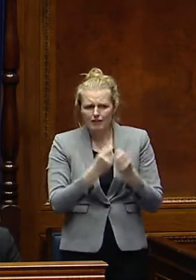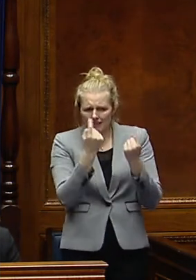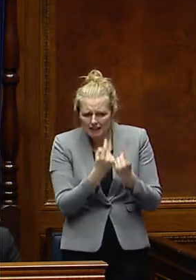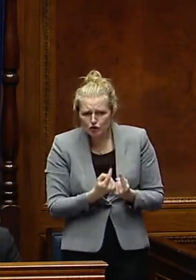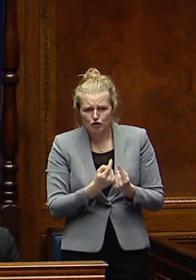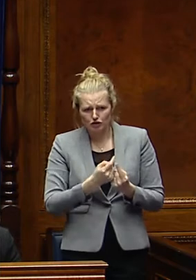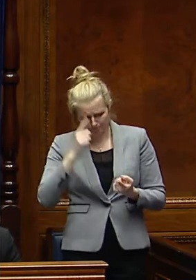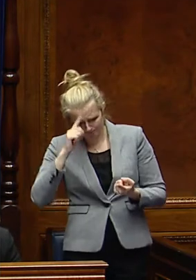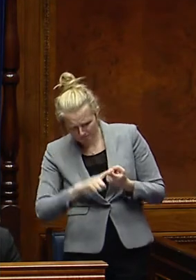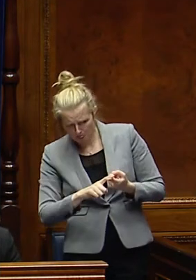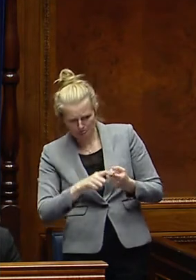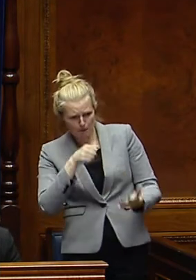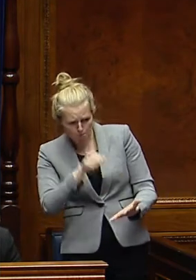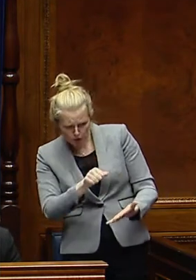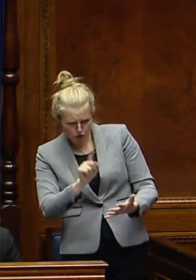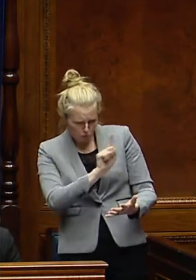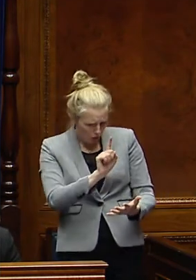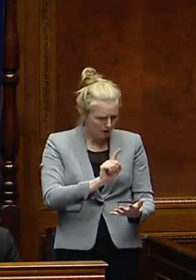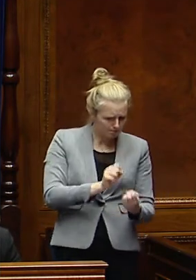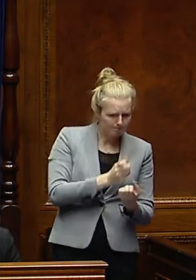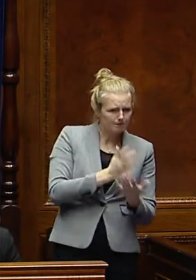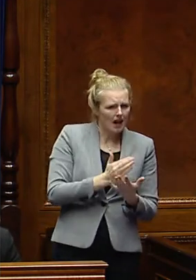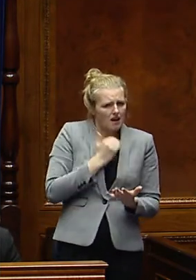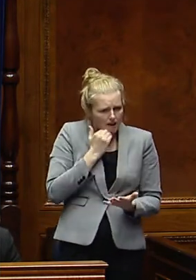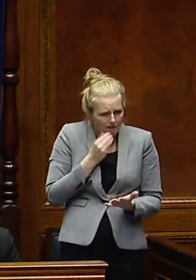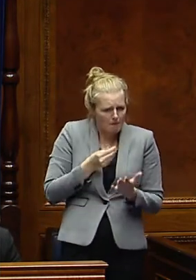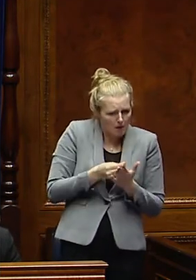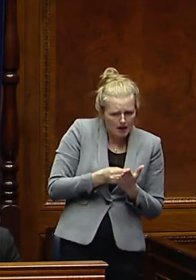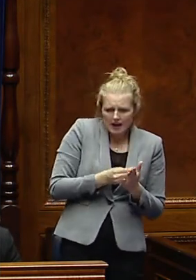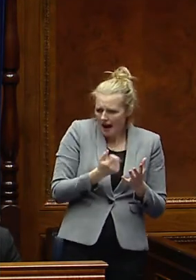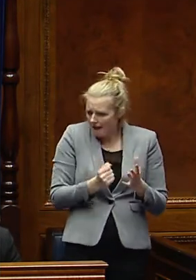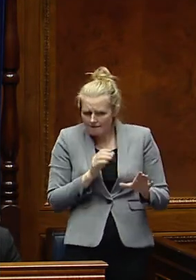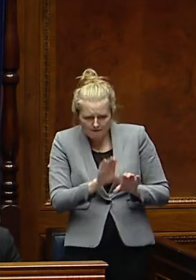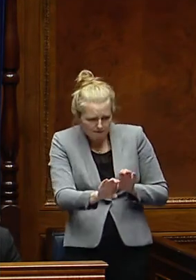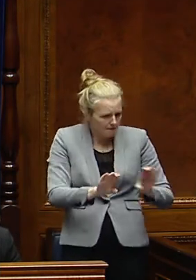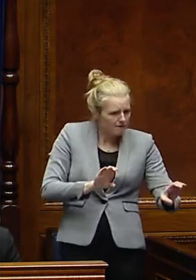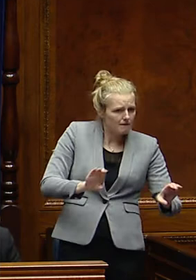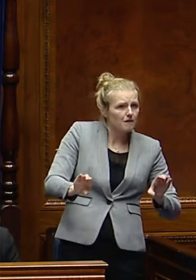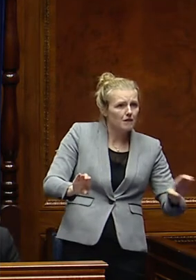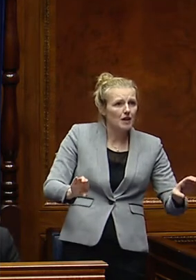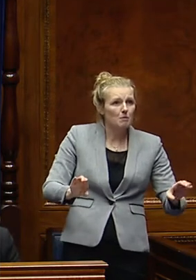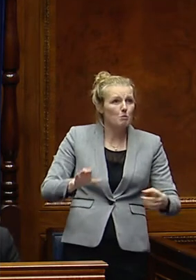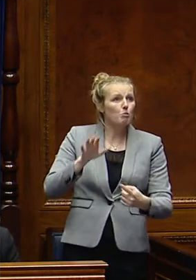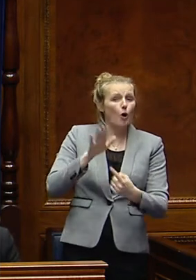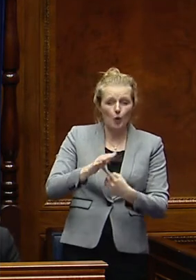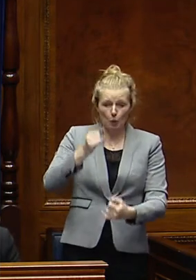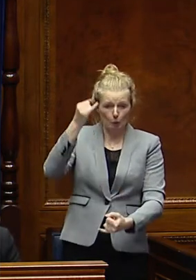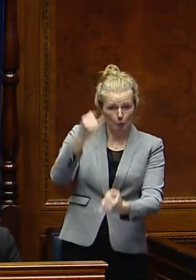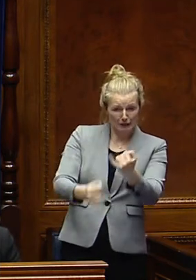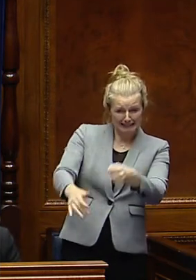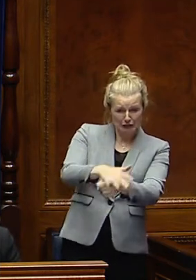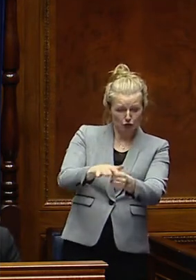forward, ensuring that we have the necessary resources in place, but also ensuring that those most in need are prioritised as well.